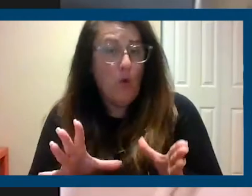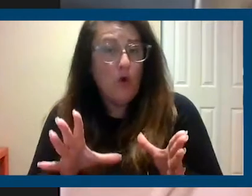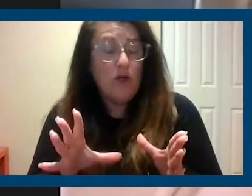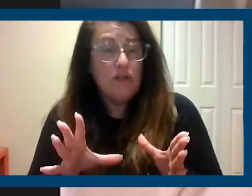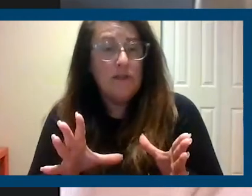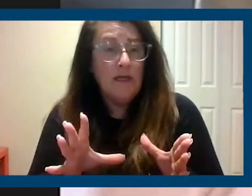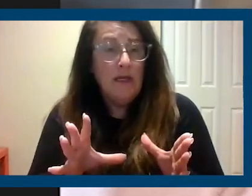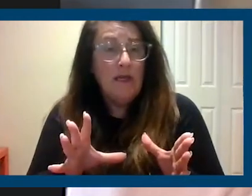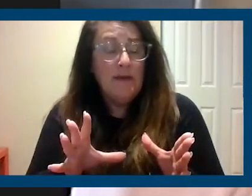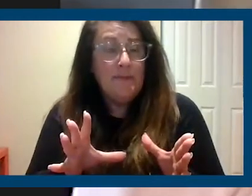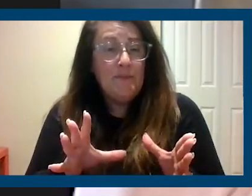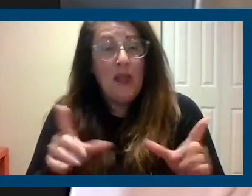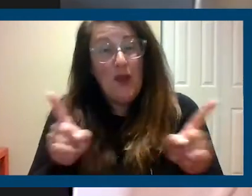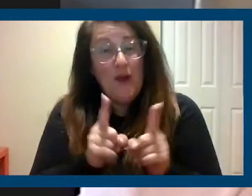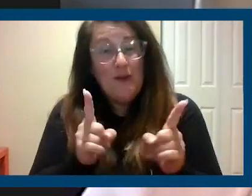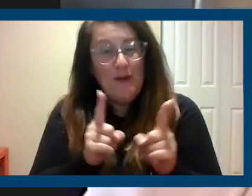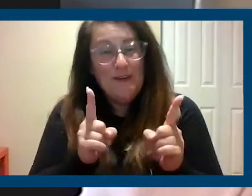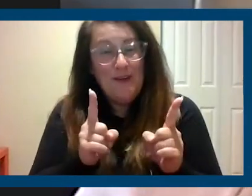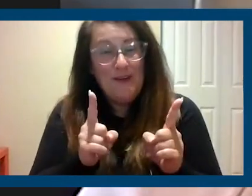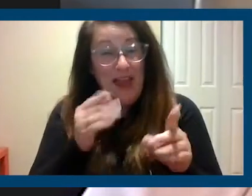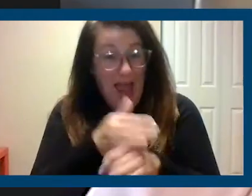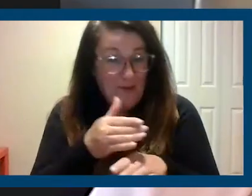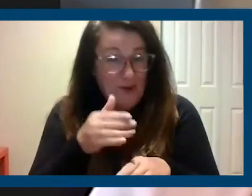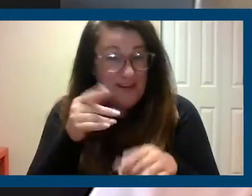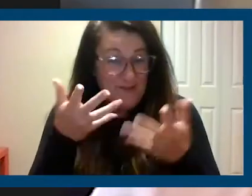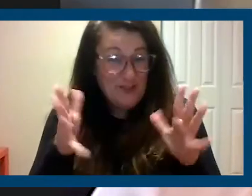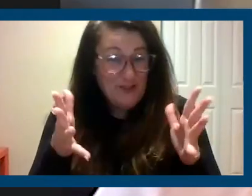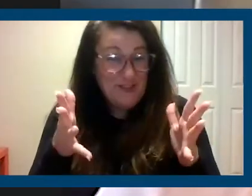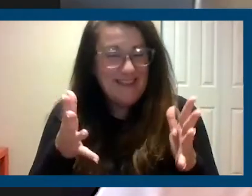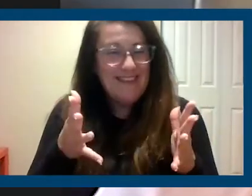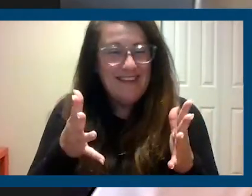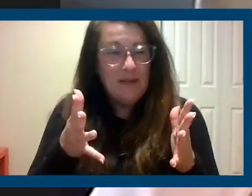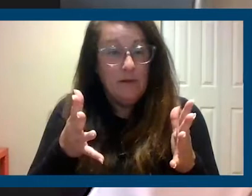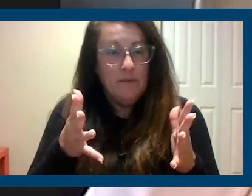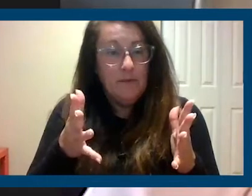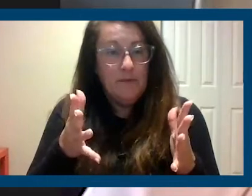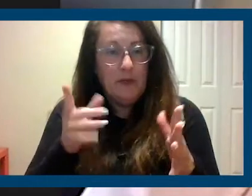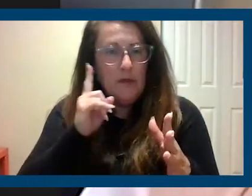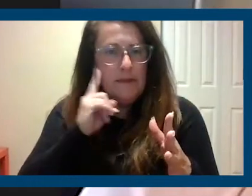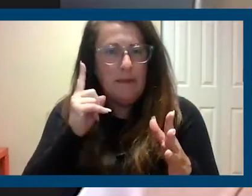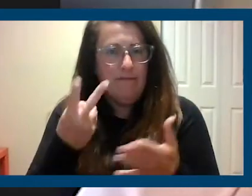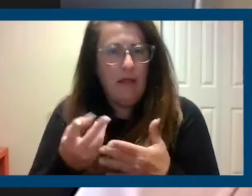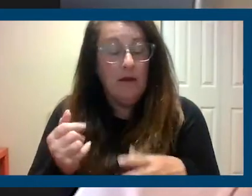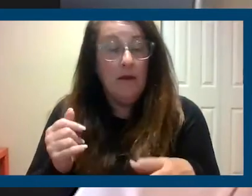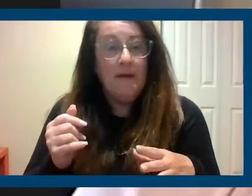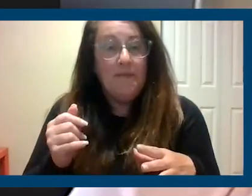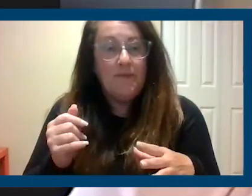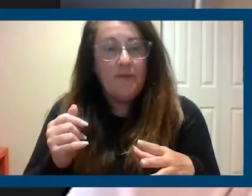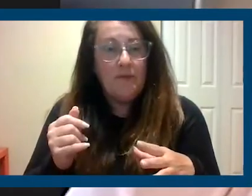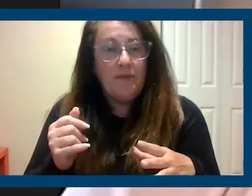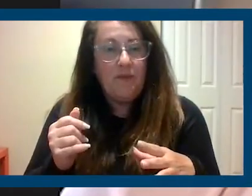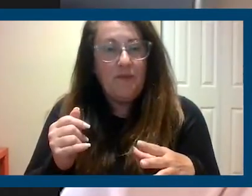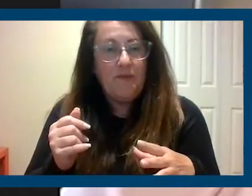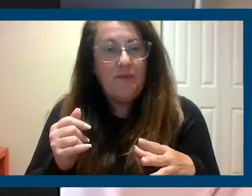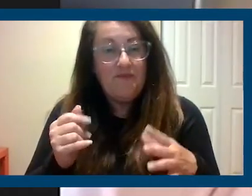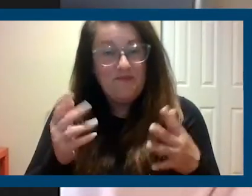And we're also asking for you to take action at the end of this. I'll explain what that is, but to tweet out and to do all kinds of